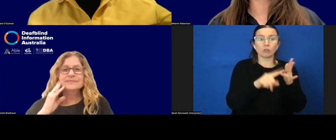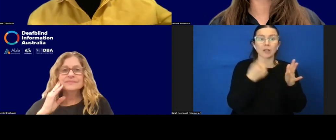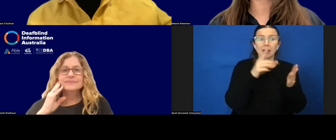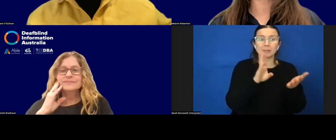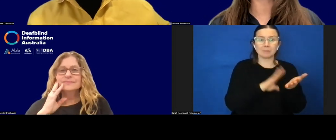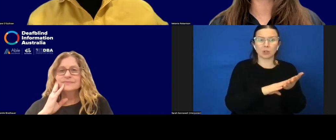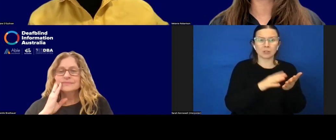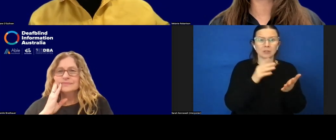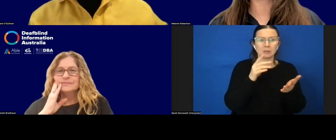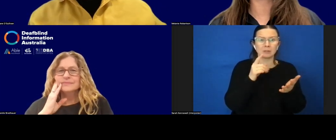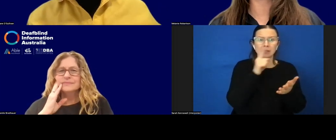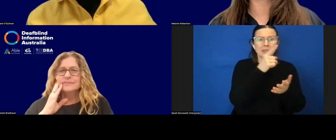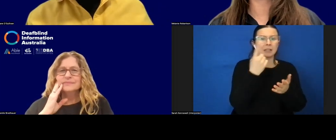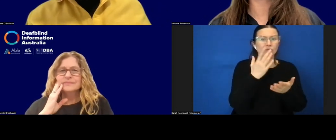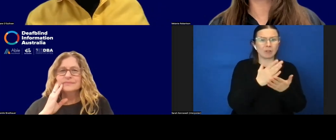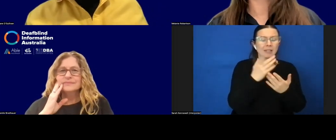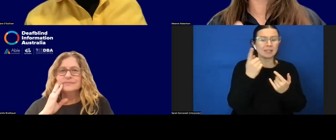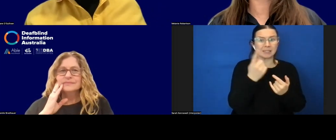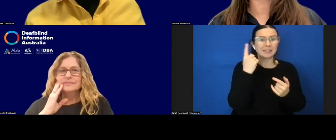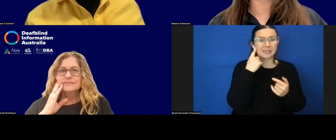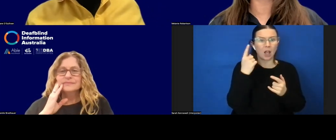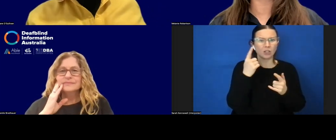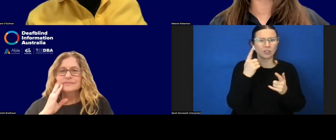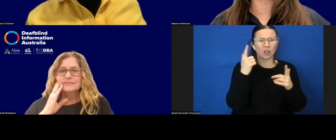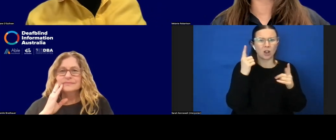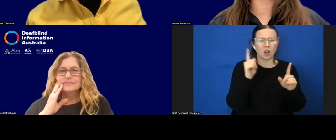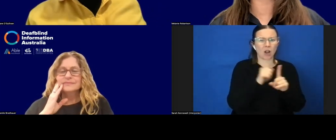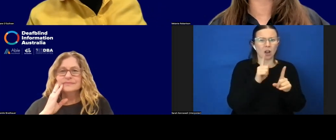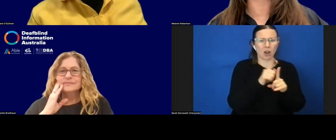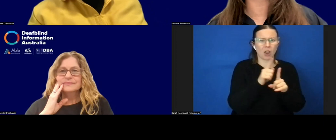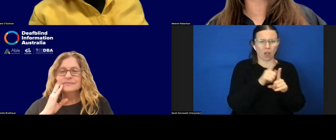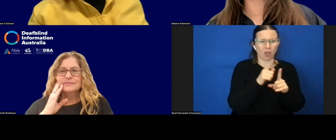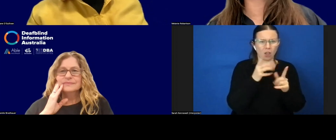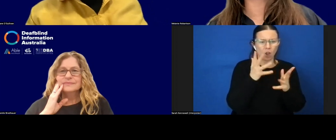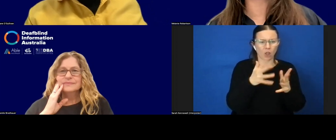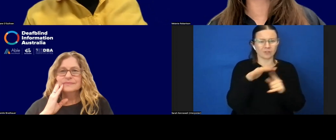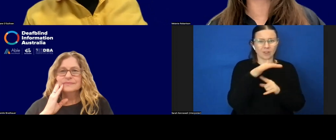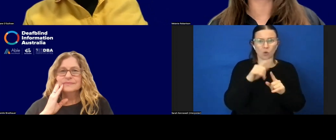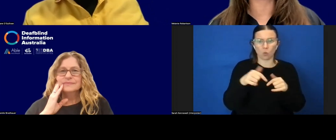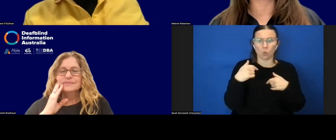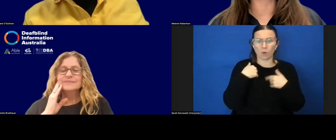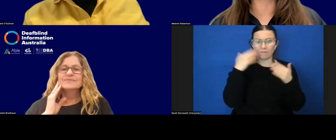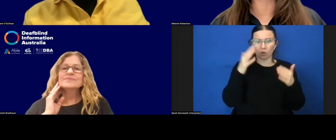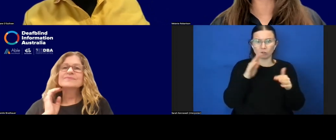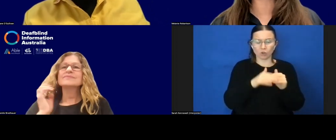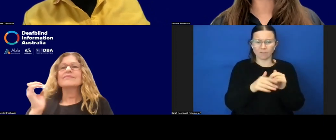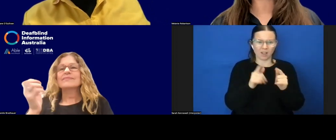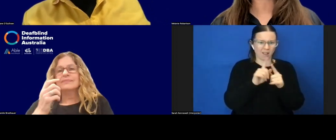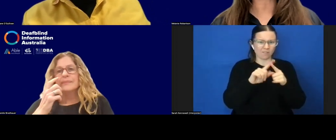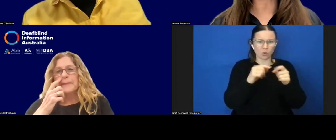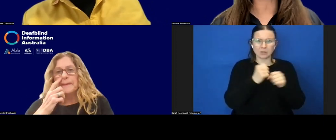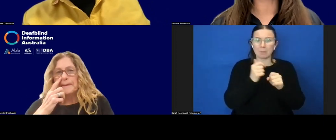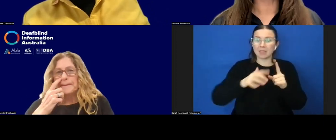sounds a lot like a lot, like a lot of areas we focus on, example, the environment.